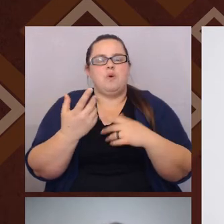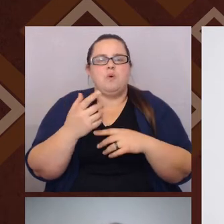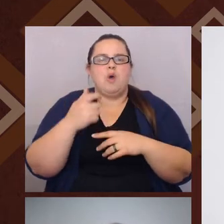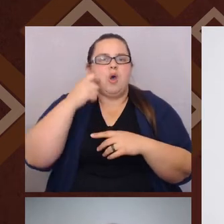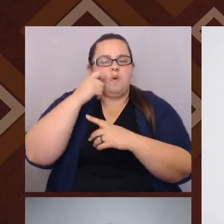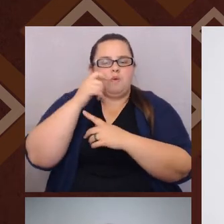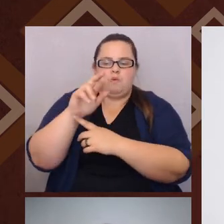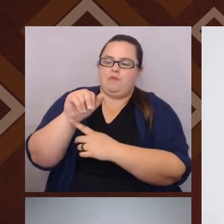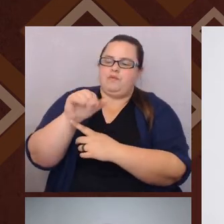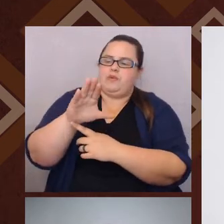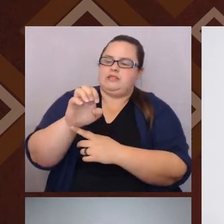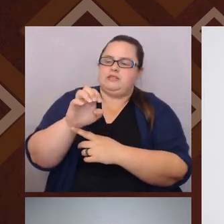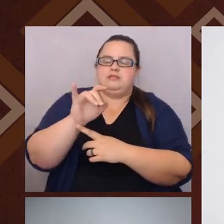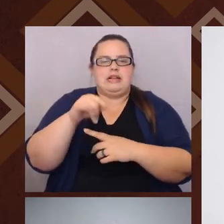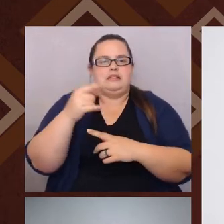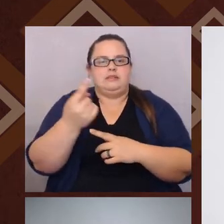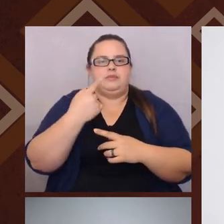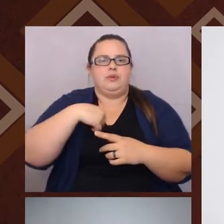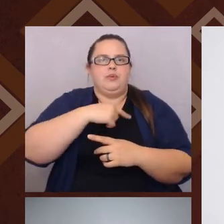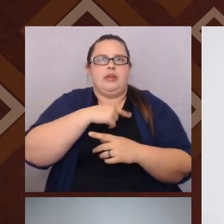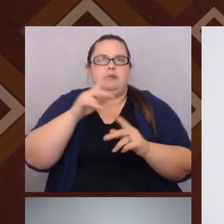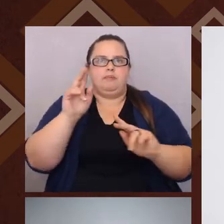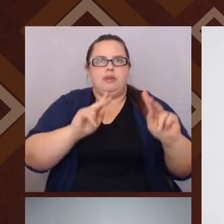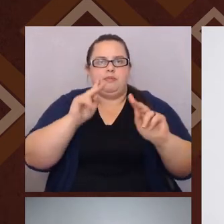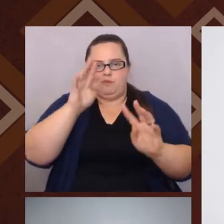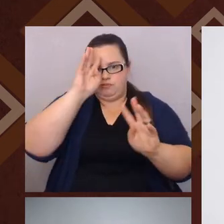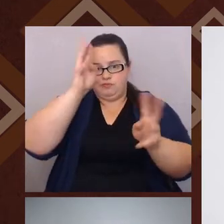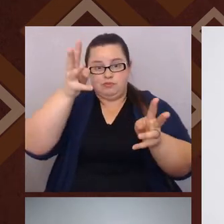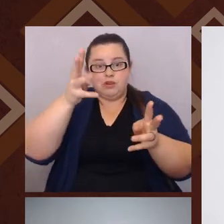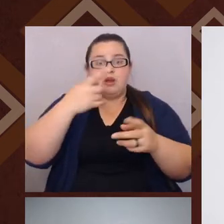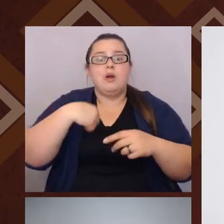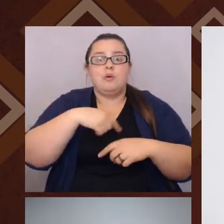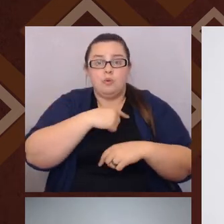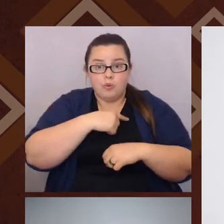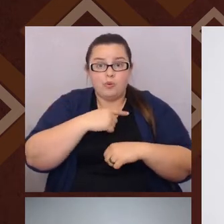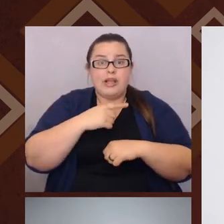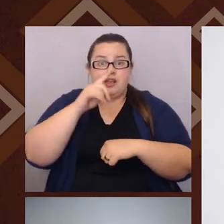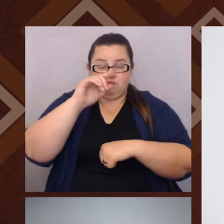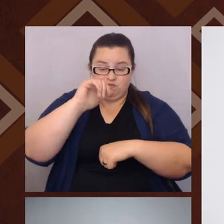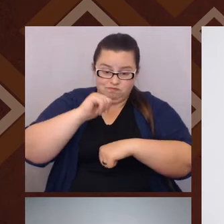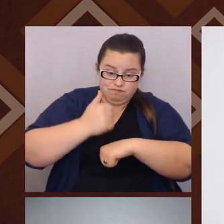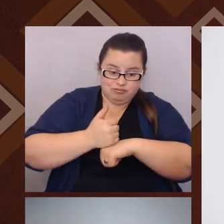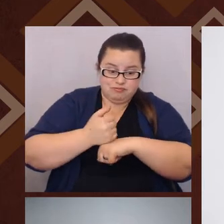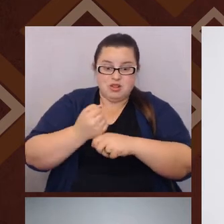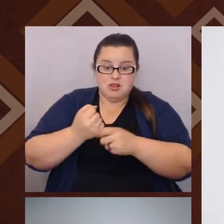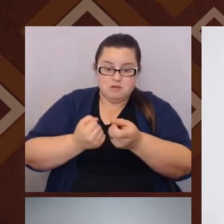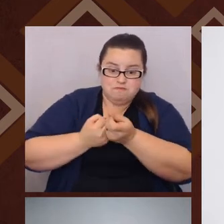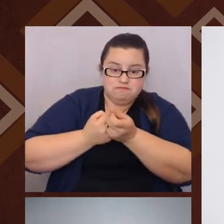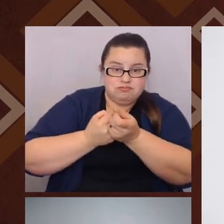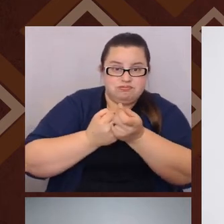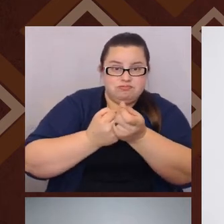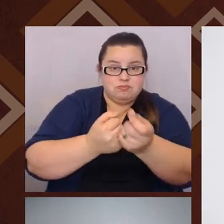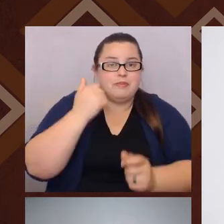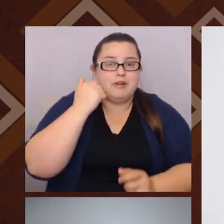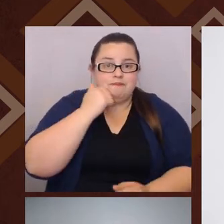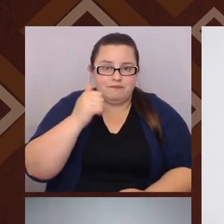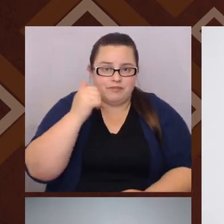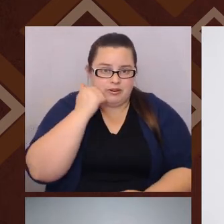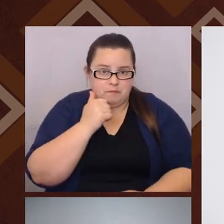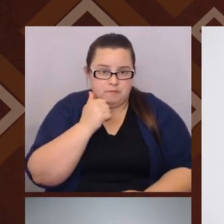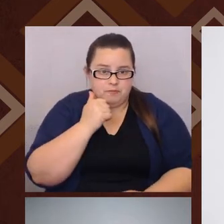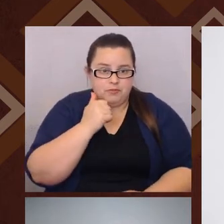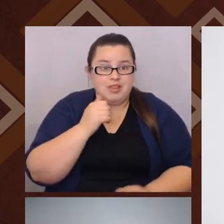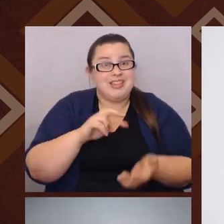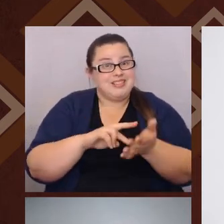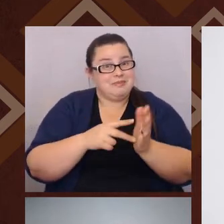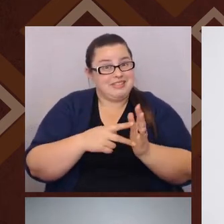human beings constructed. Right. We reconstruct it and keep it alive every day. So racism is something that